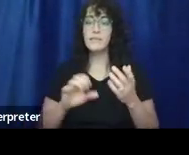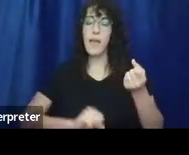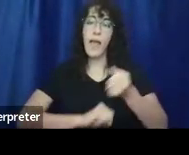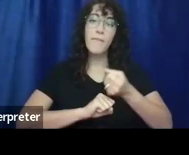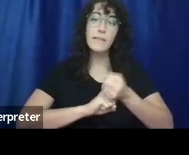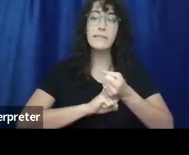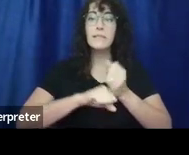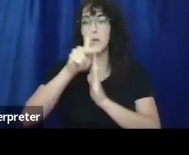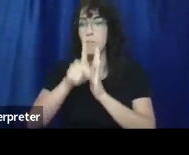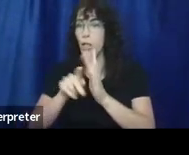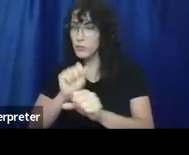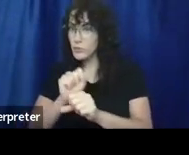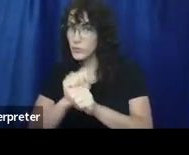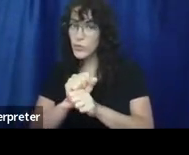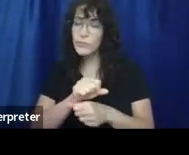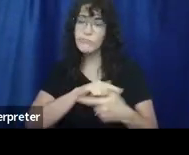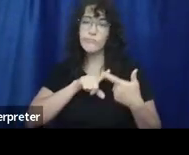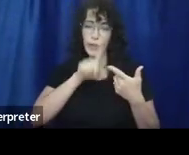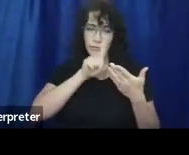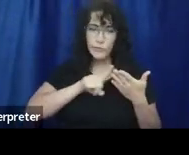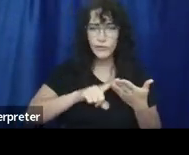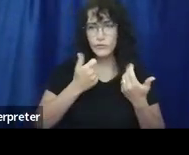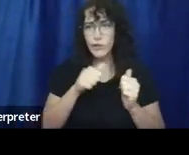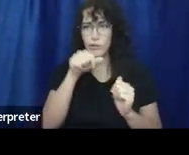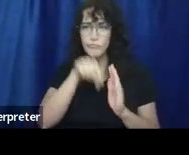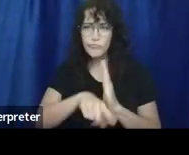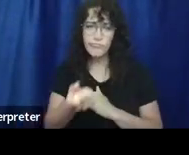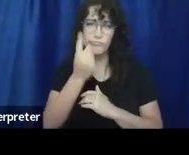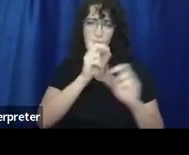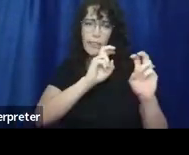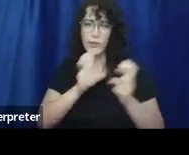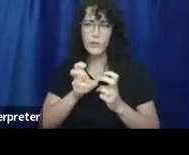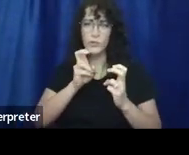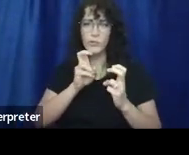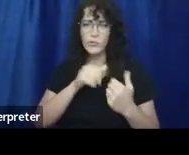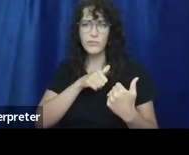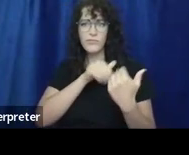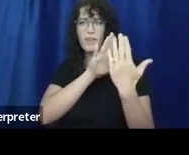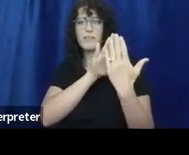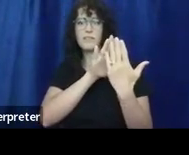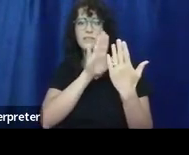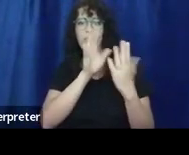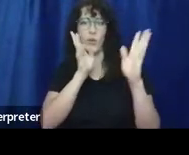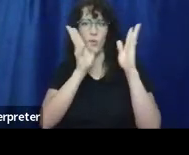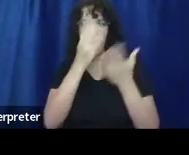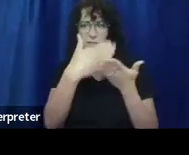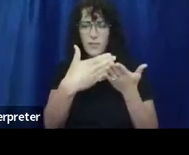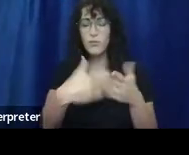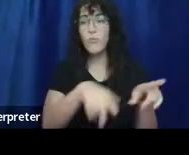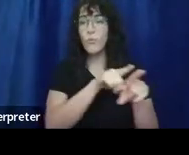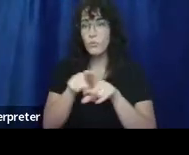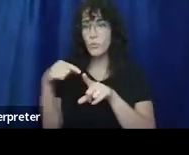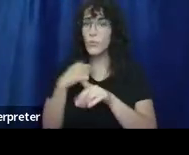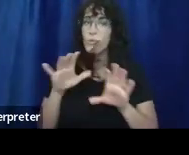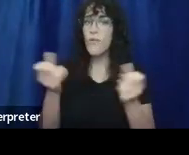work, as I said. We do research to try to understand the issues facing the creative sector. And we also do a lot of